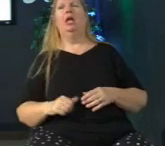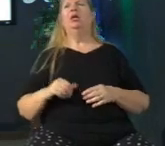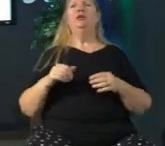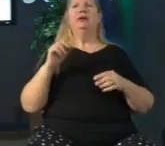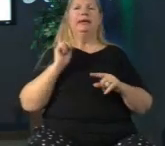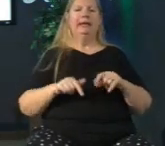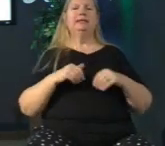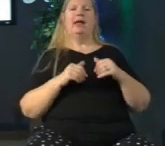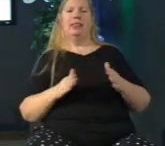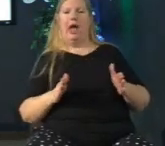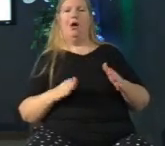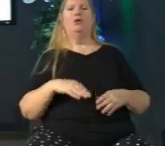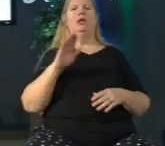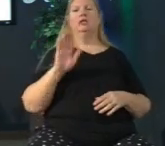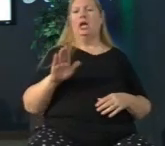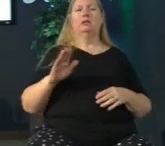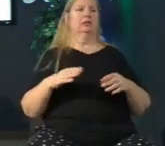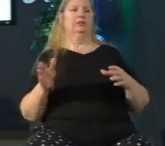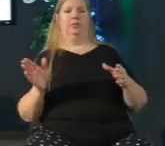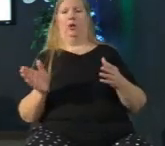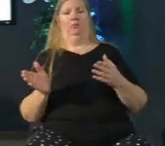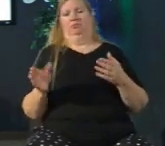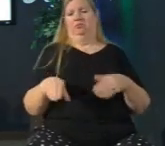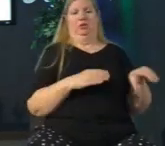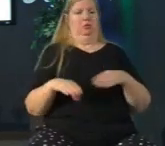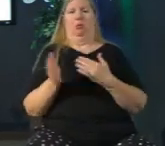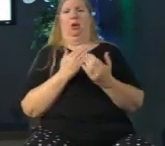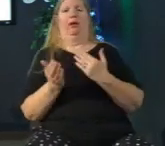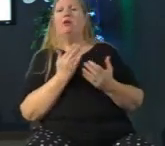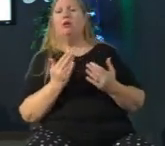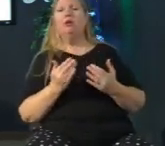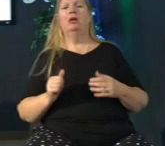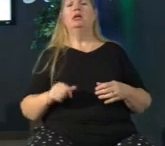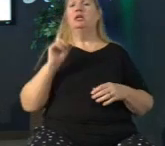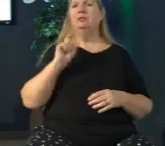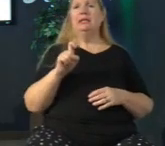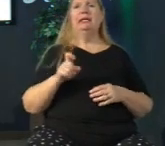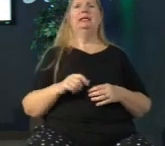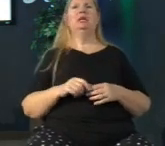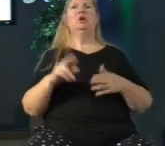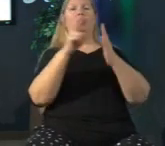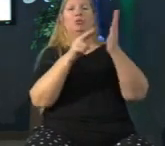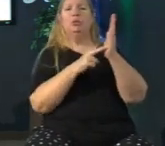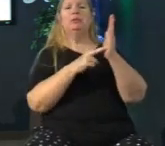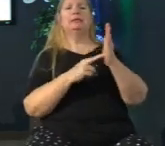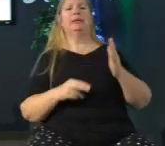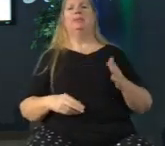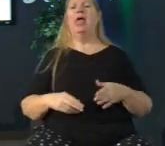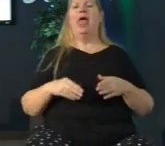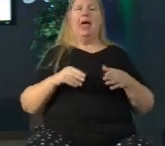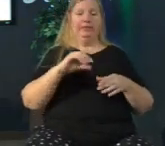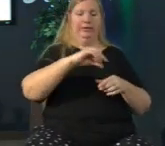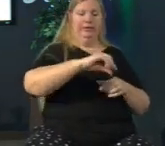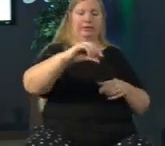boundaries you've got to set guardrails to protect them and when they step outside those boundaries or go past those guardrails they need to be disciplined to